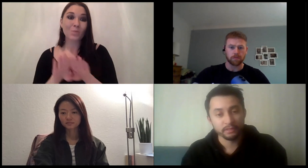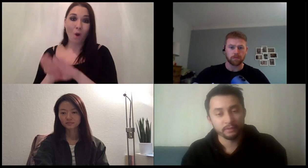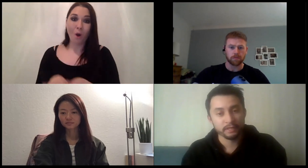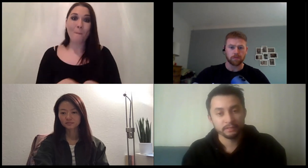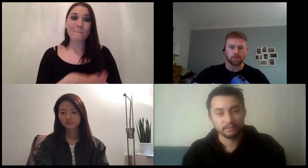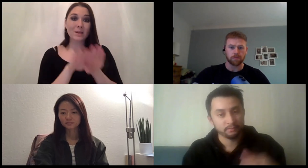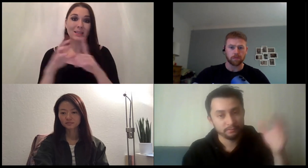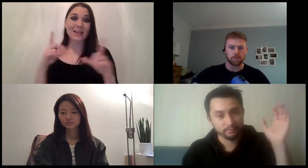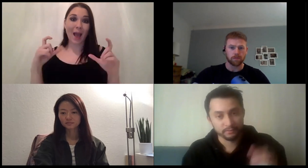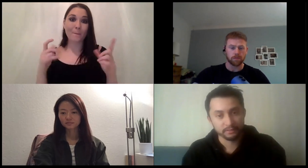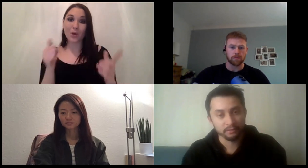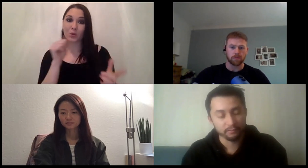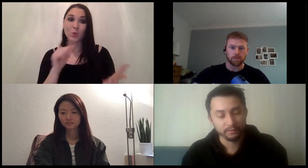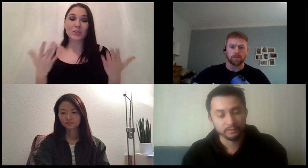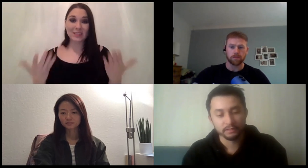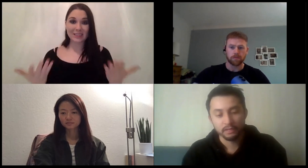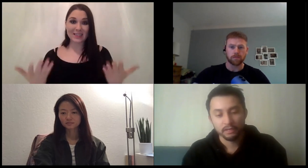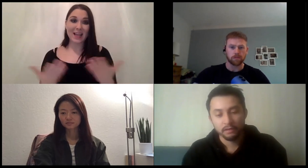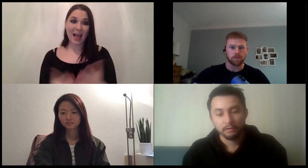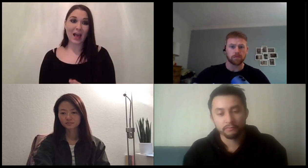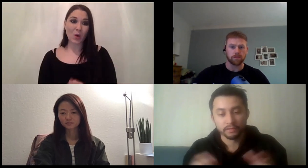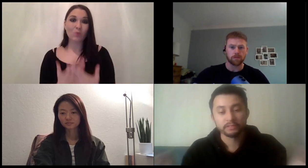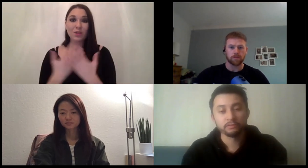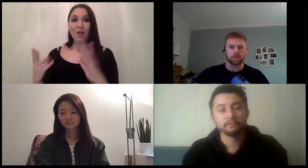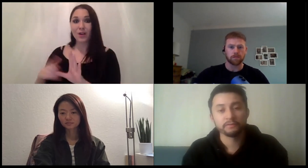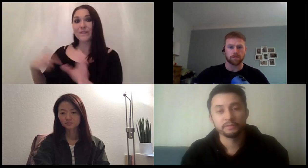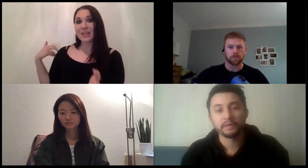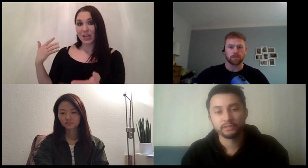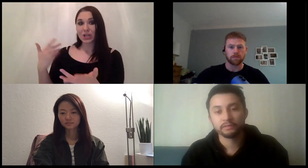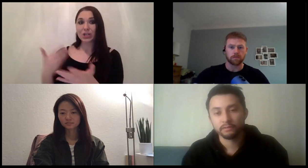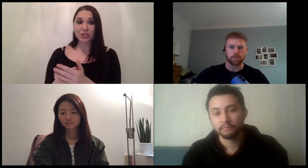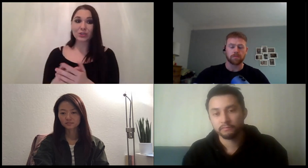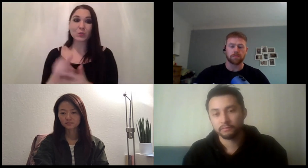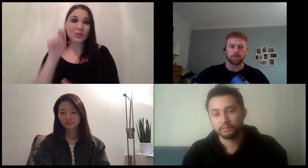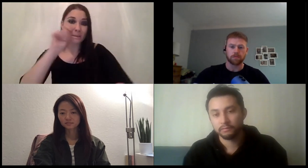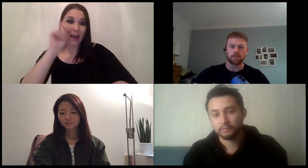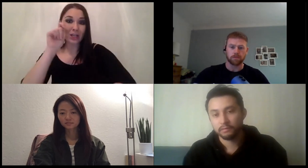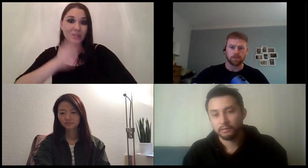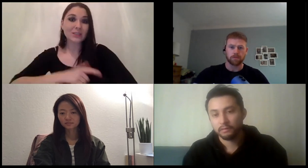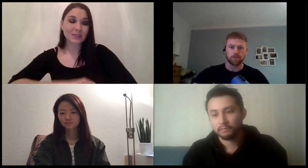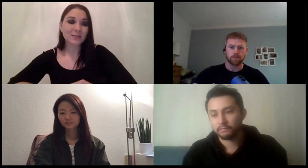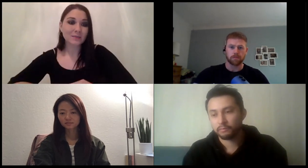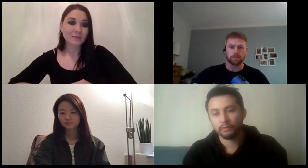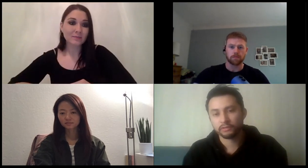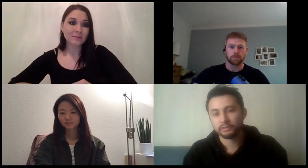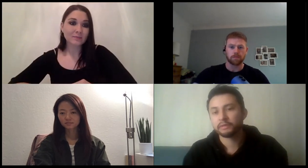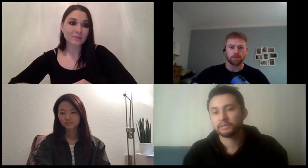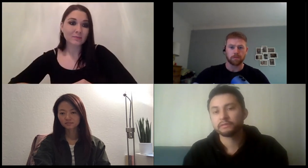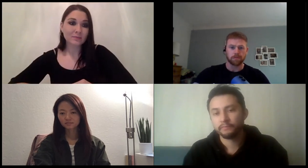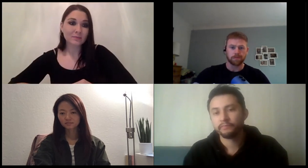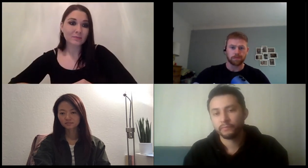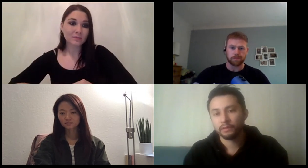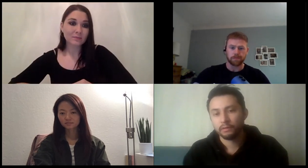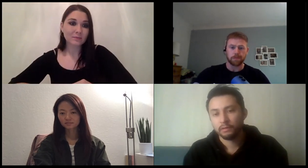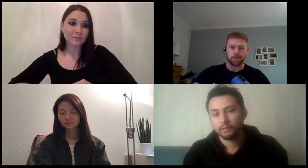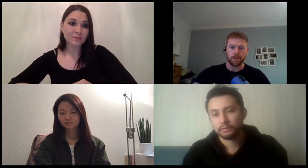used nowadays and since a lot of years for this sort of inspections you know for for production inspections